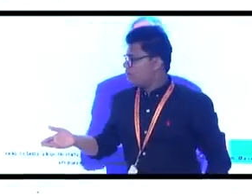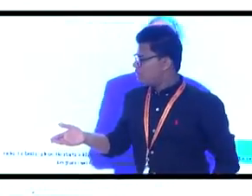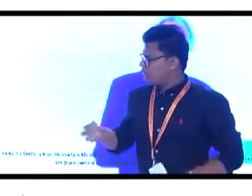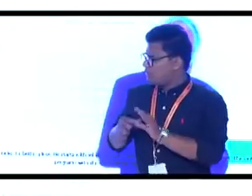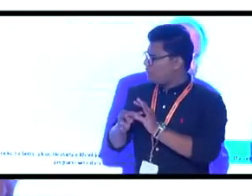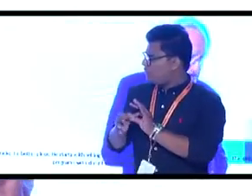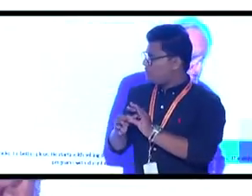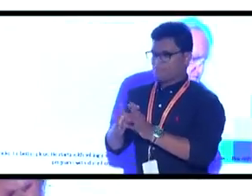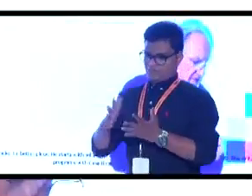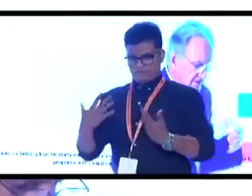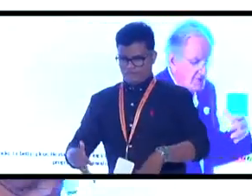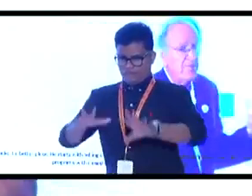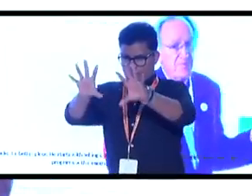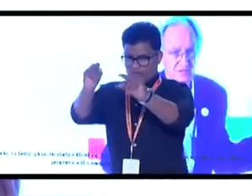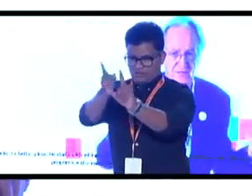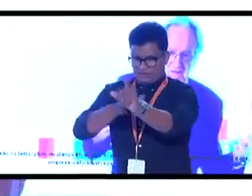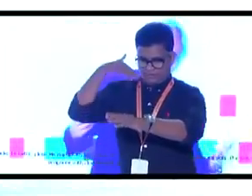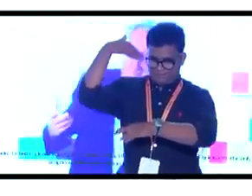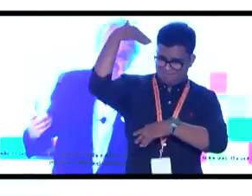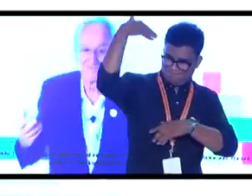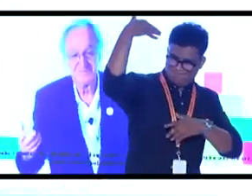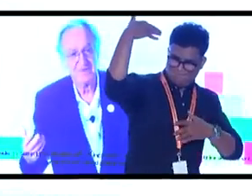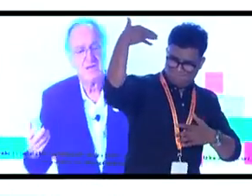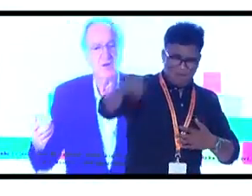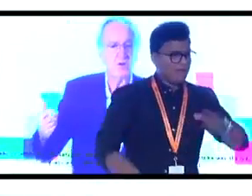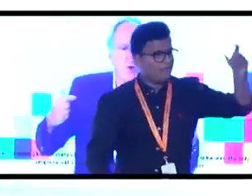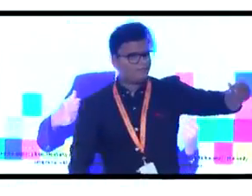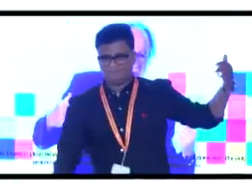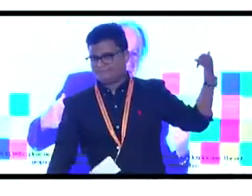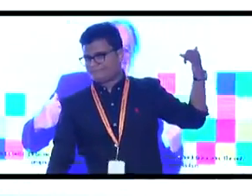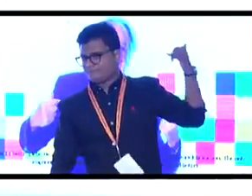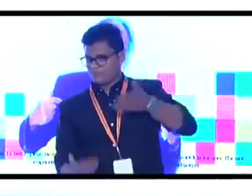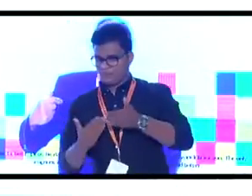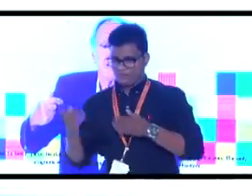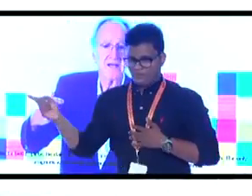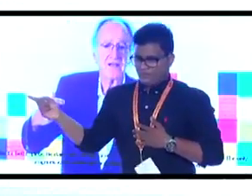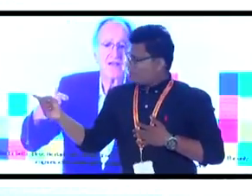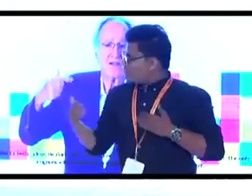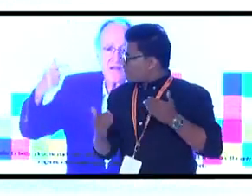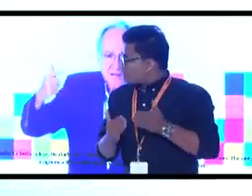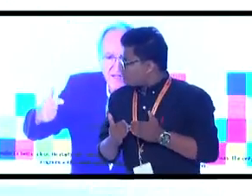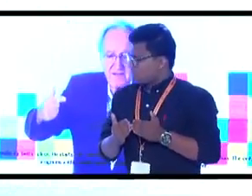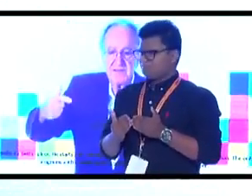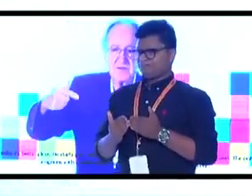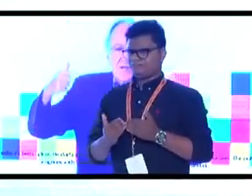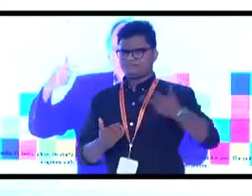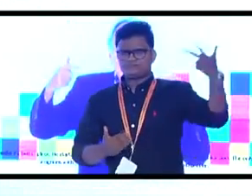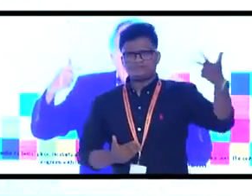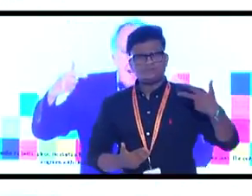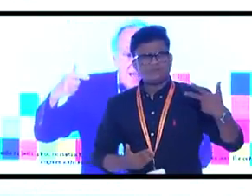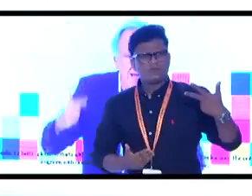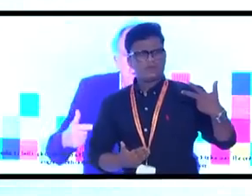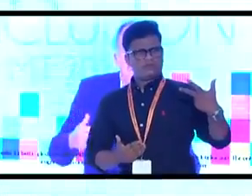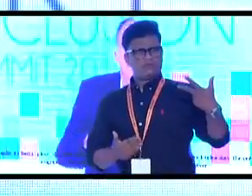was visited by a person who worked in the chip business, who told me that then, this is